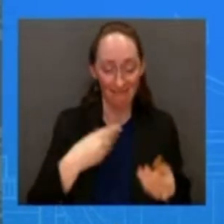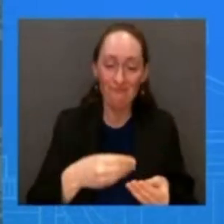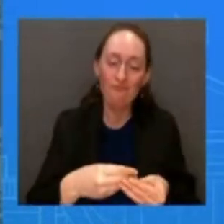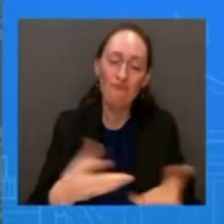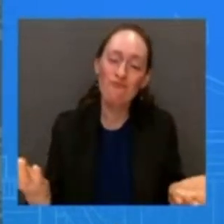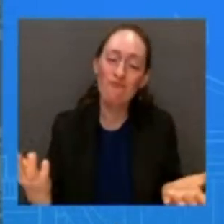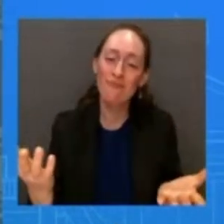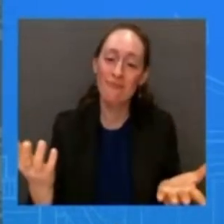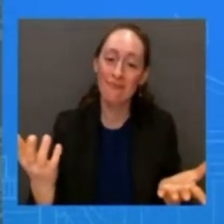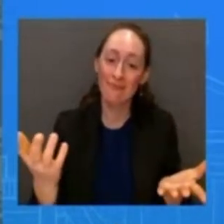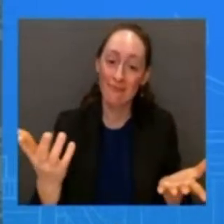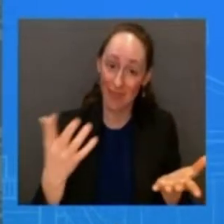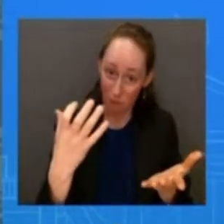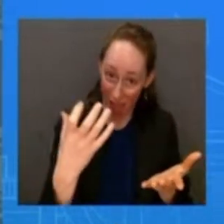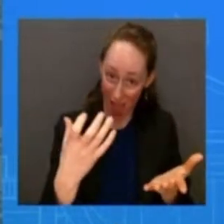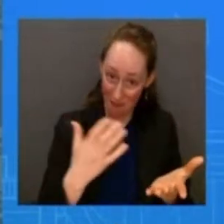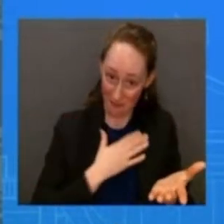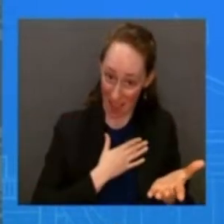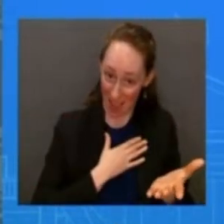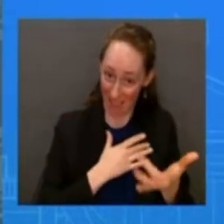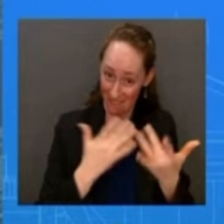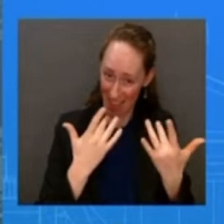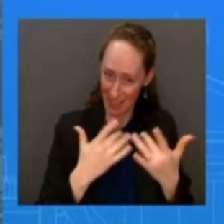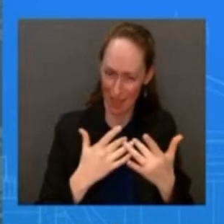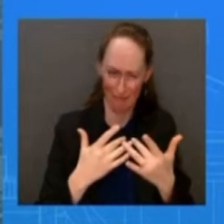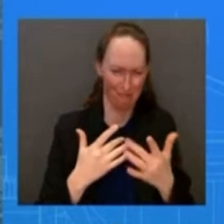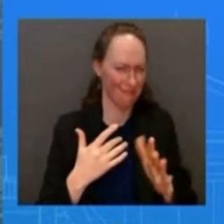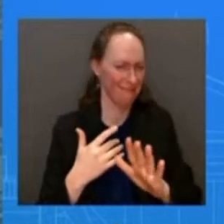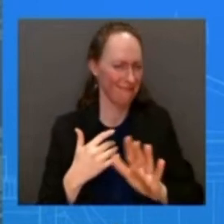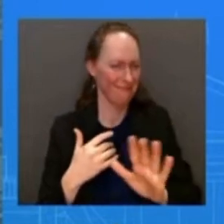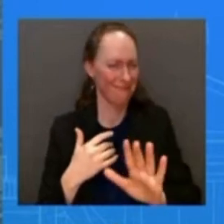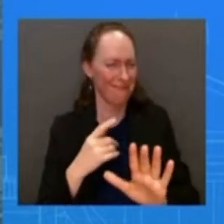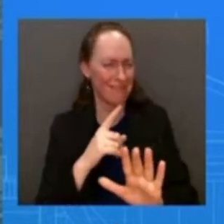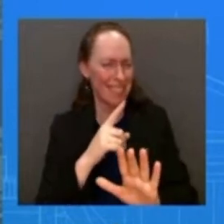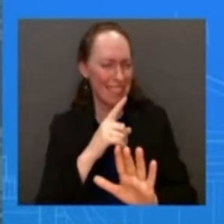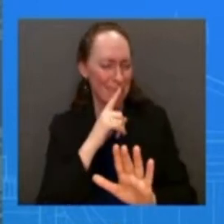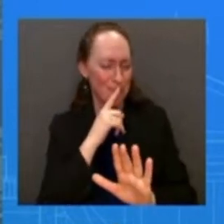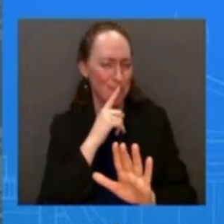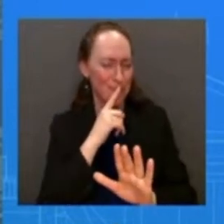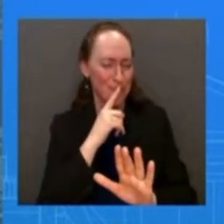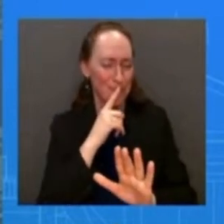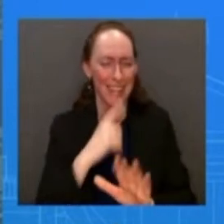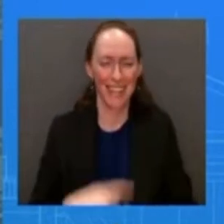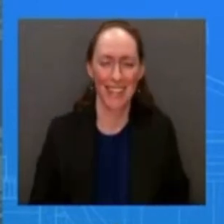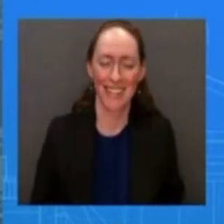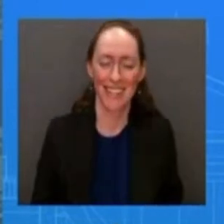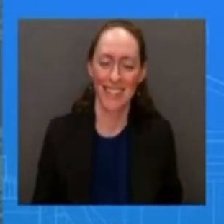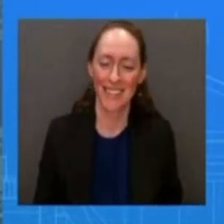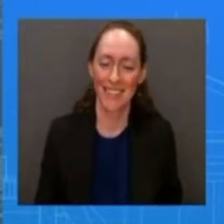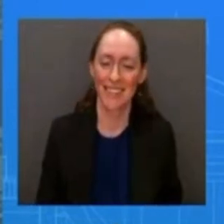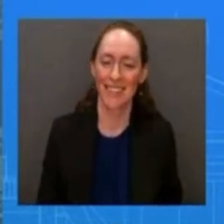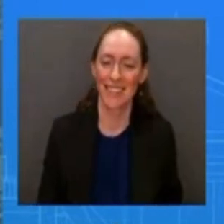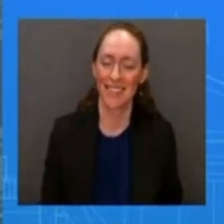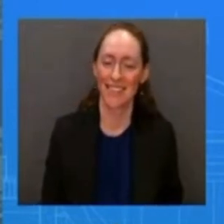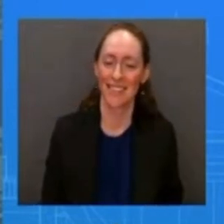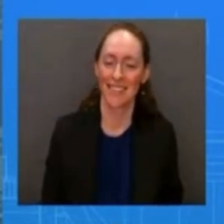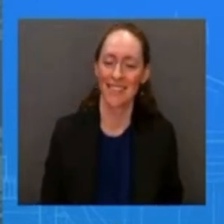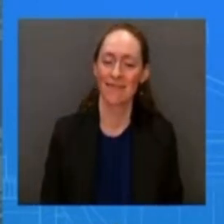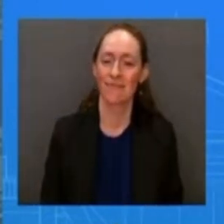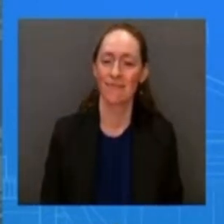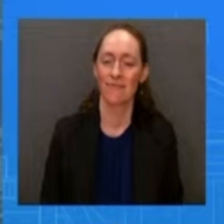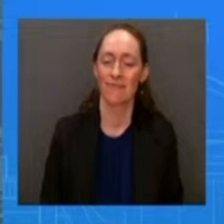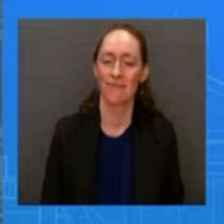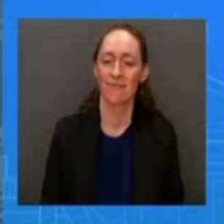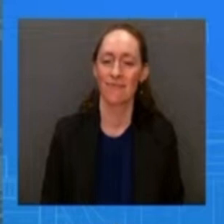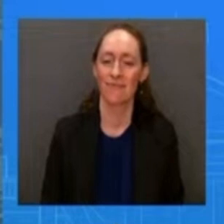all right I do have to give credit to Robbie he's the one who got the cookies so thank you Robbie he's he comes in for the